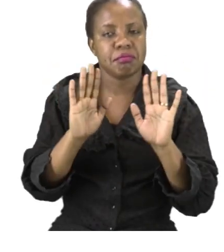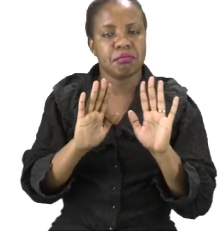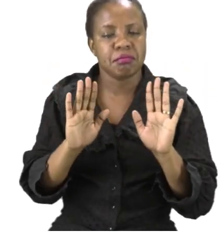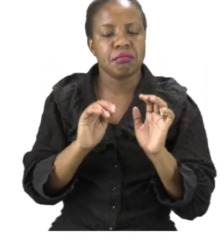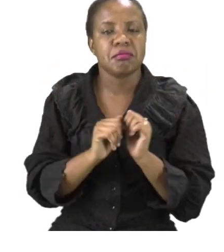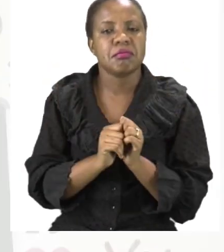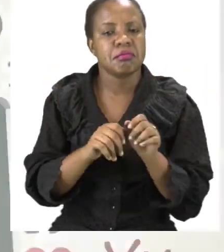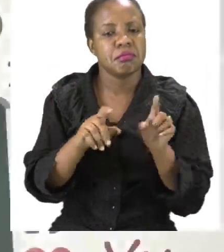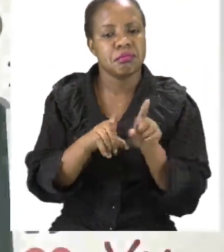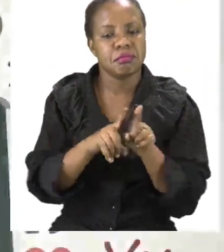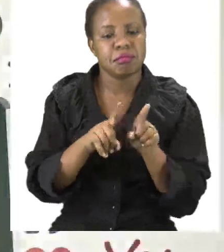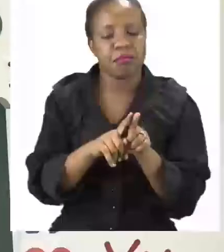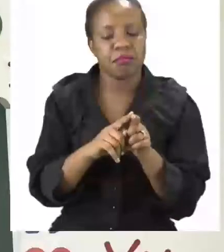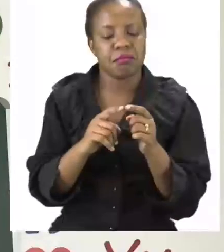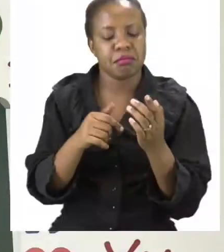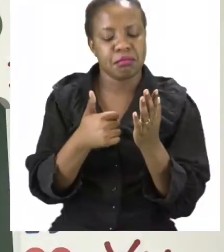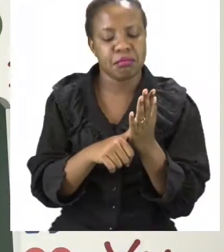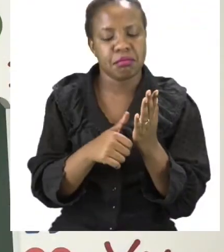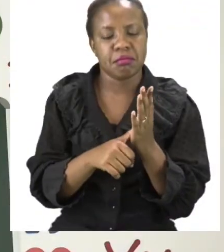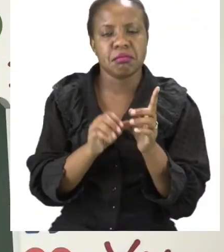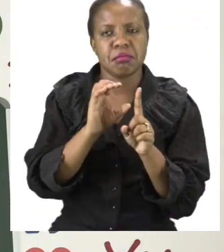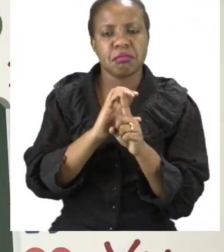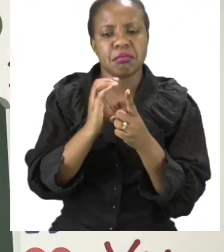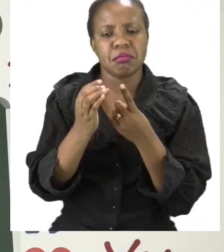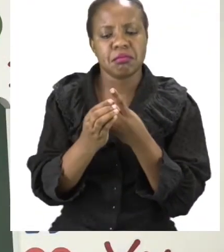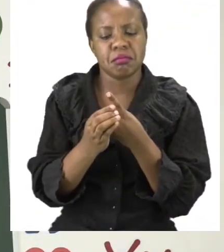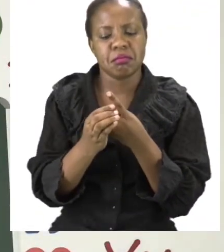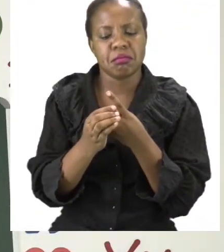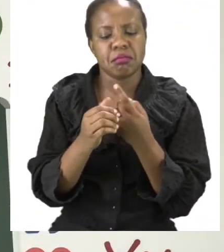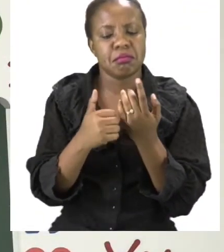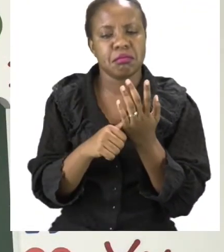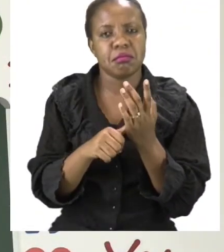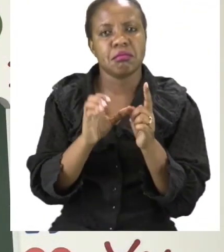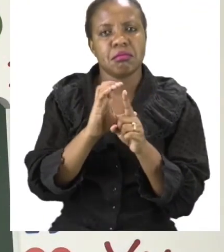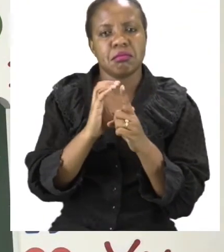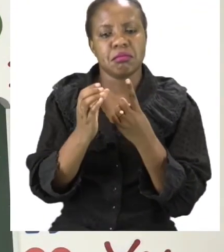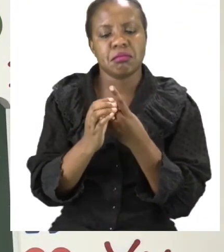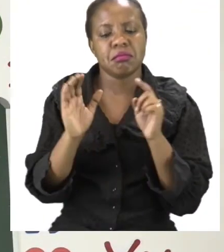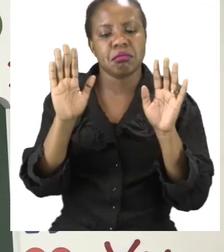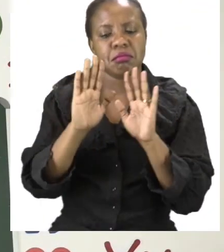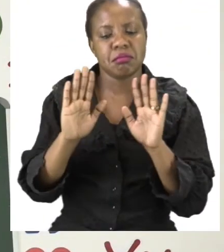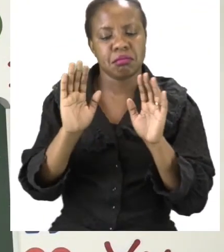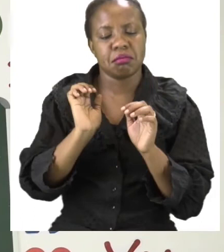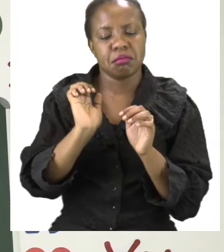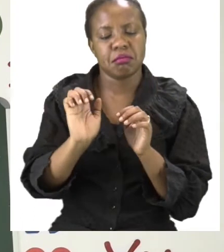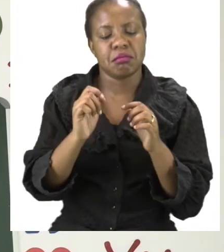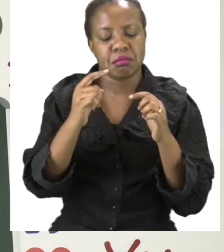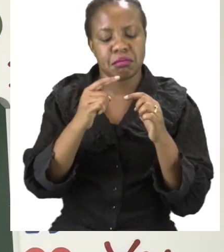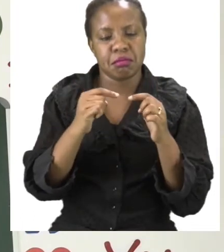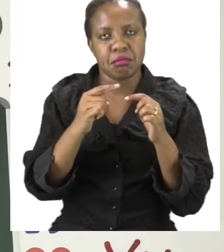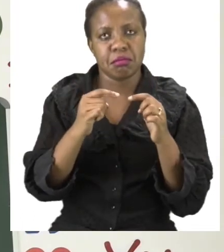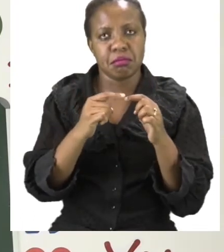pink. Then others also have different colors as well. For my culture,